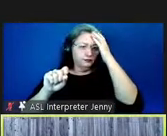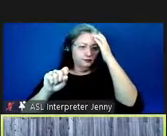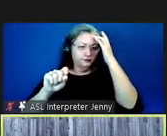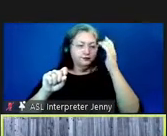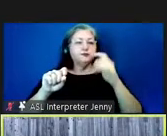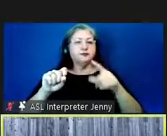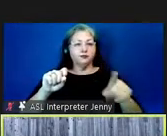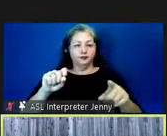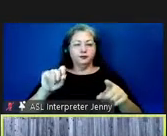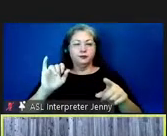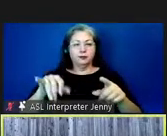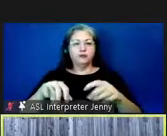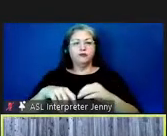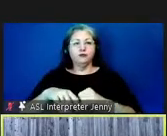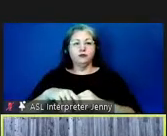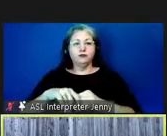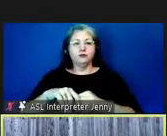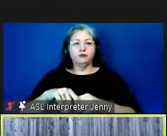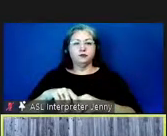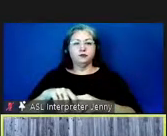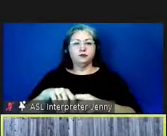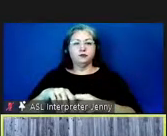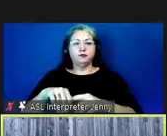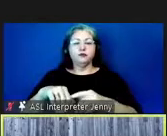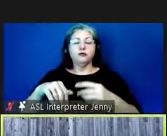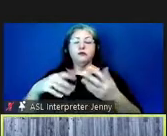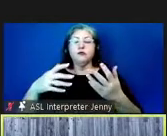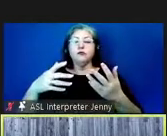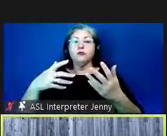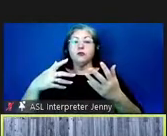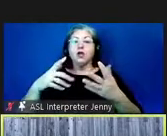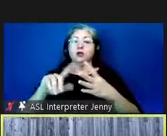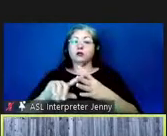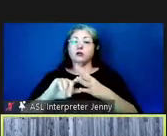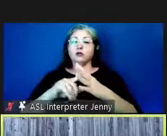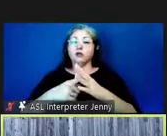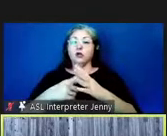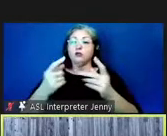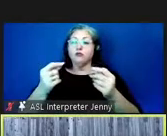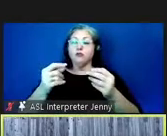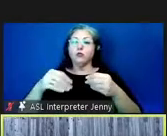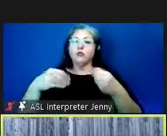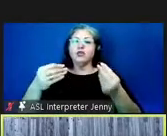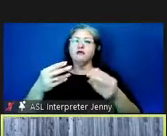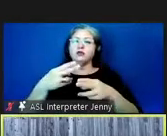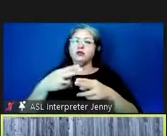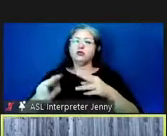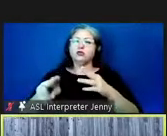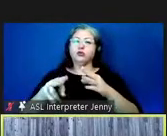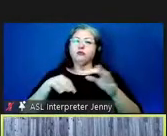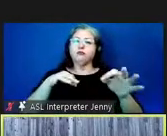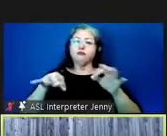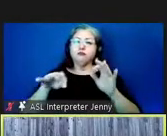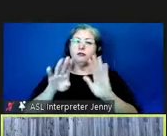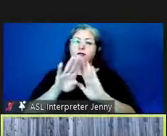there we go um so i was going to start out by giving you a short background